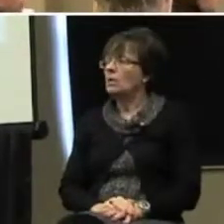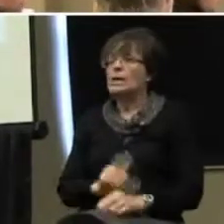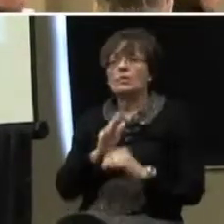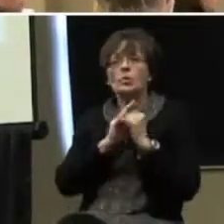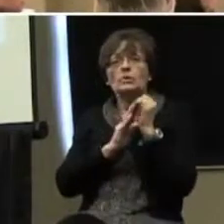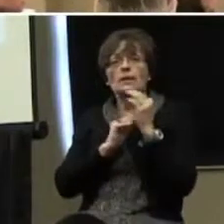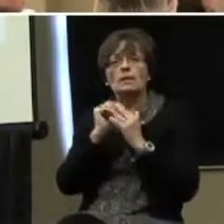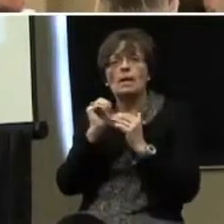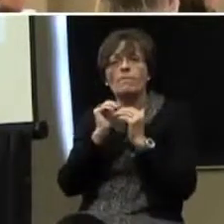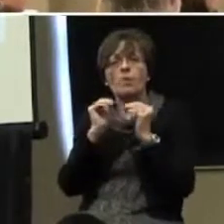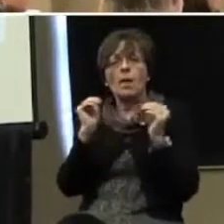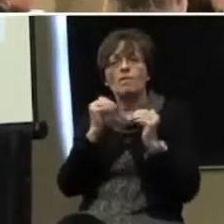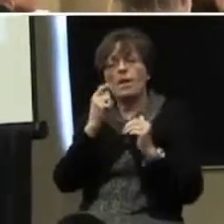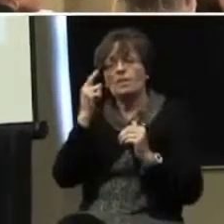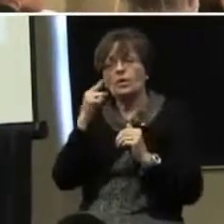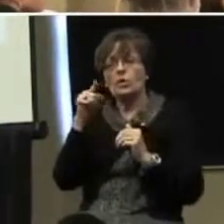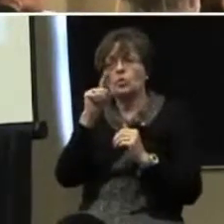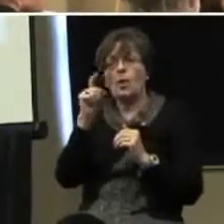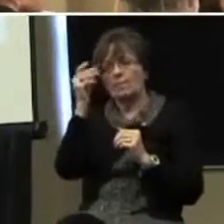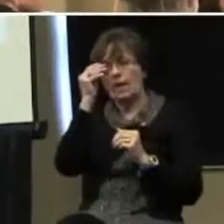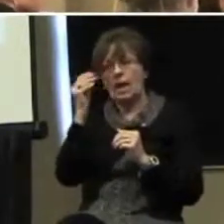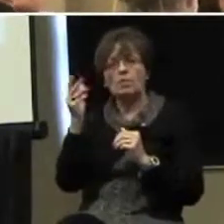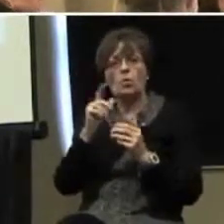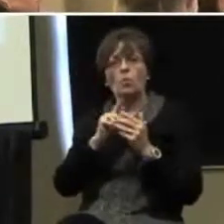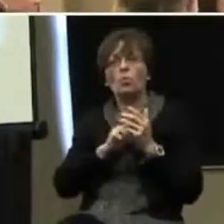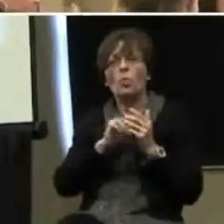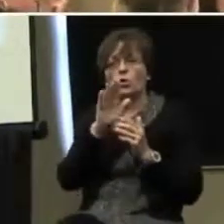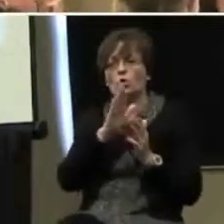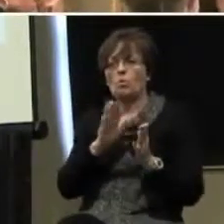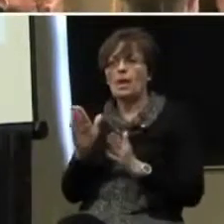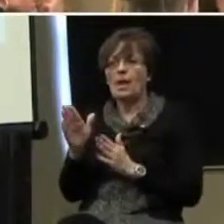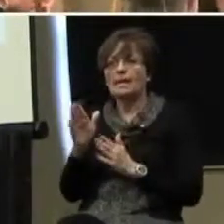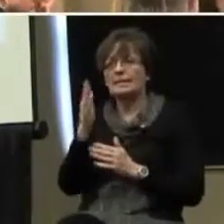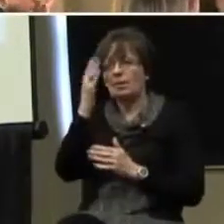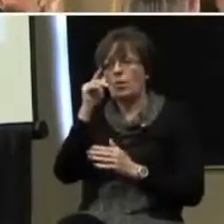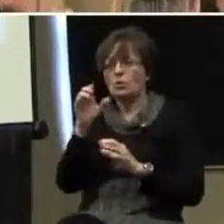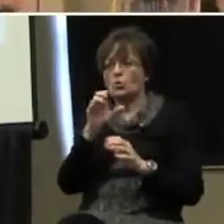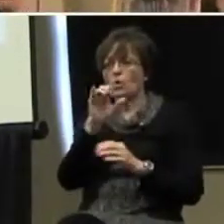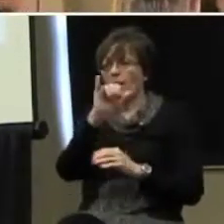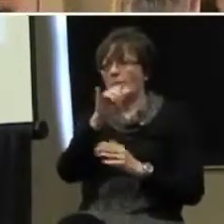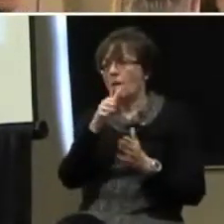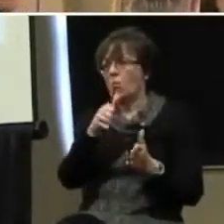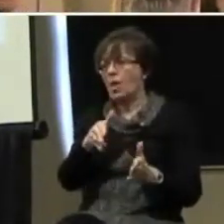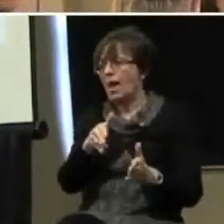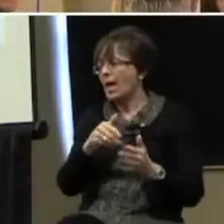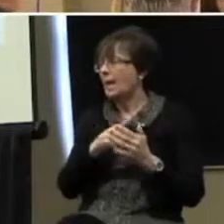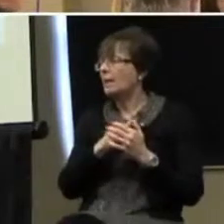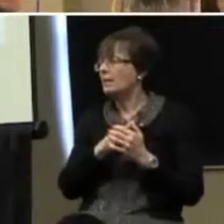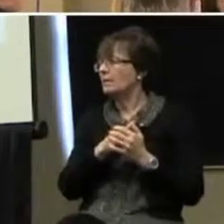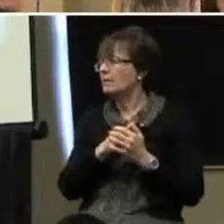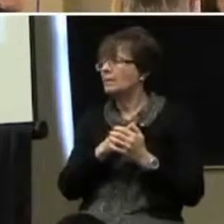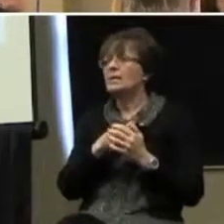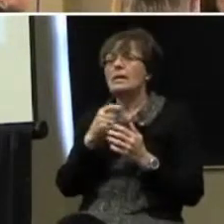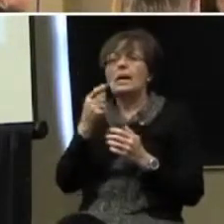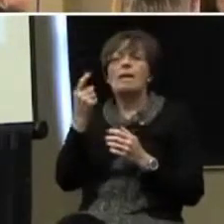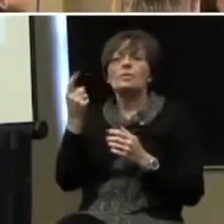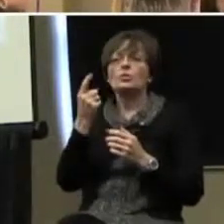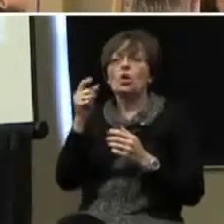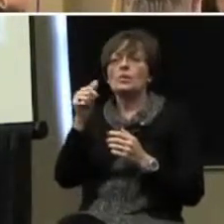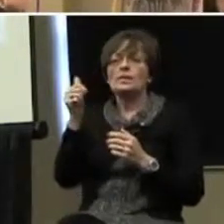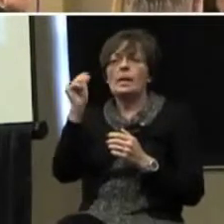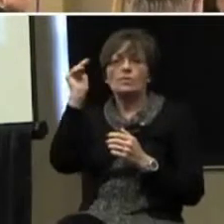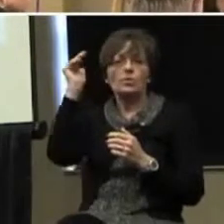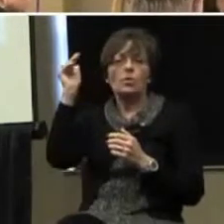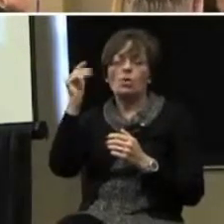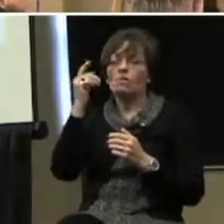There's a comfort level, and I think you have to let them know what your plan is and why you're doing it the way you're doing it, and that there's always another adult for